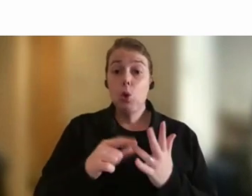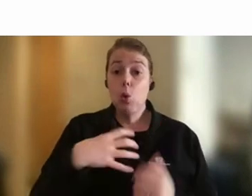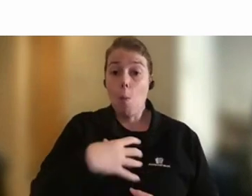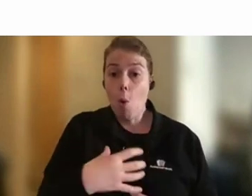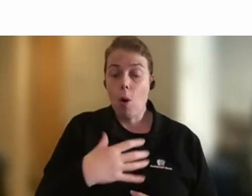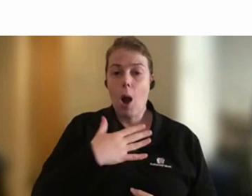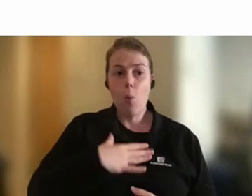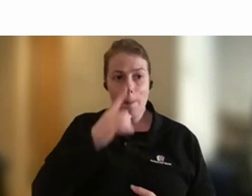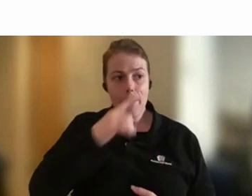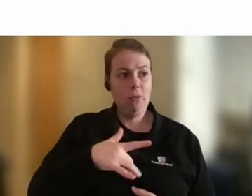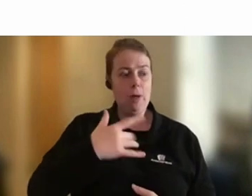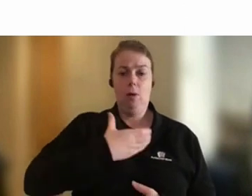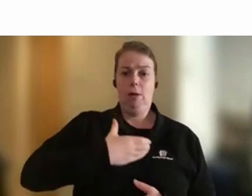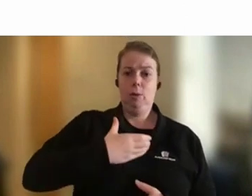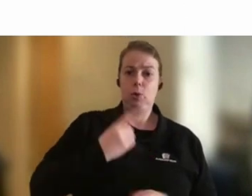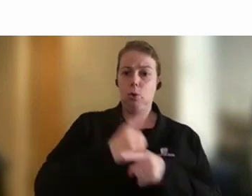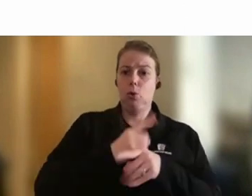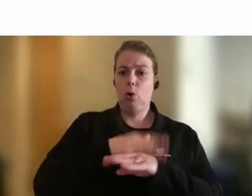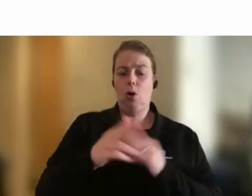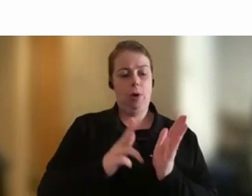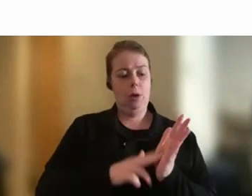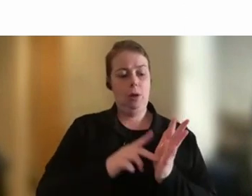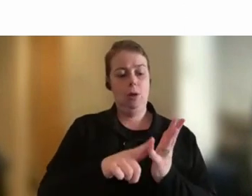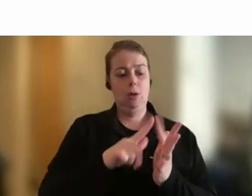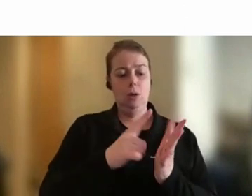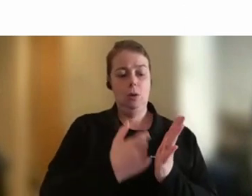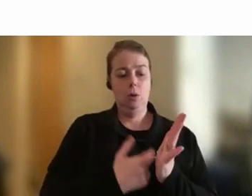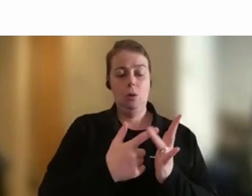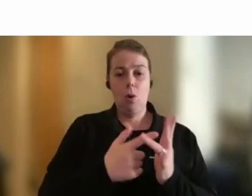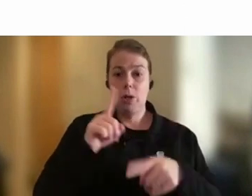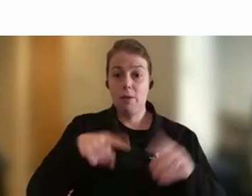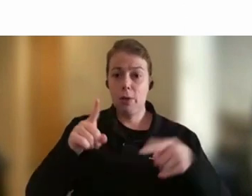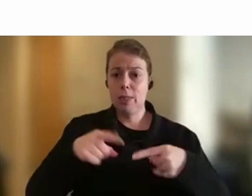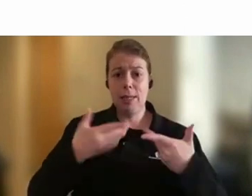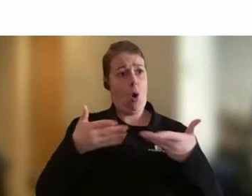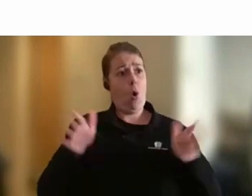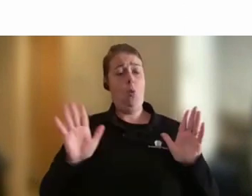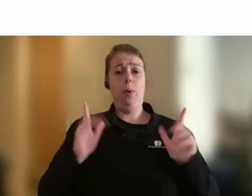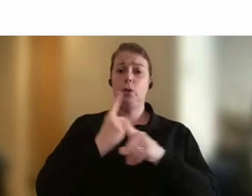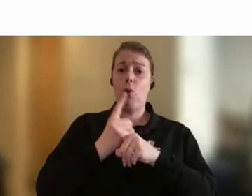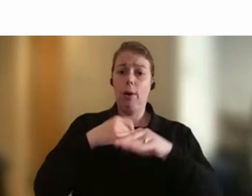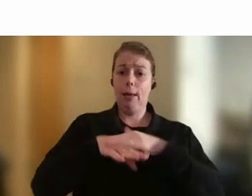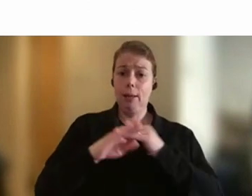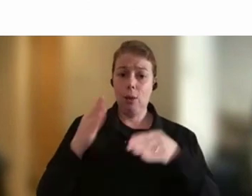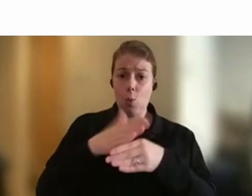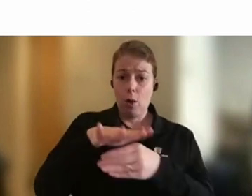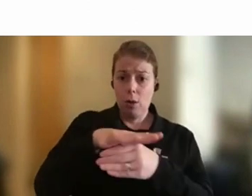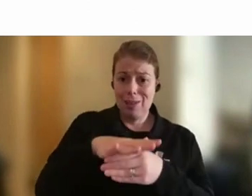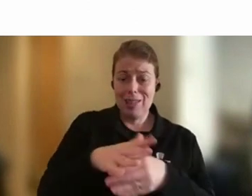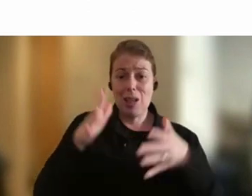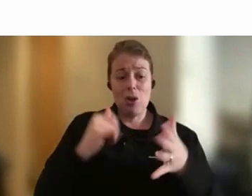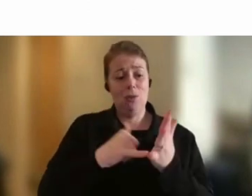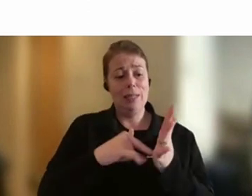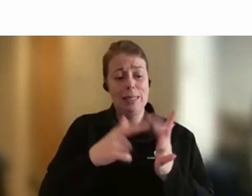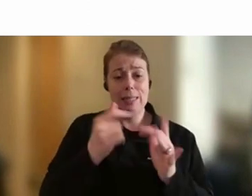to talk about their neurodiversity quite openly in the workforce. As you know, there's a lot of stigma, there's a lot of barriers. So we're trying to